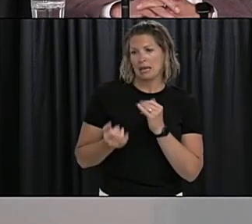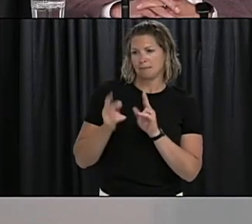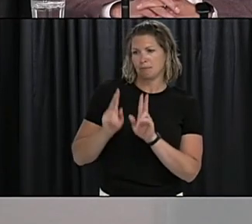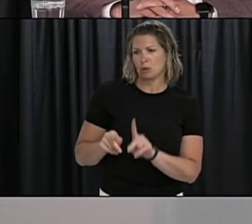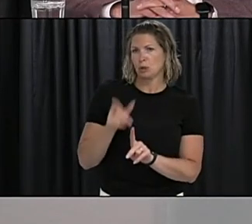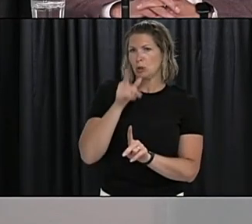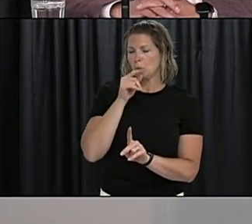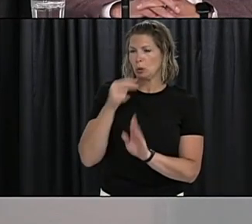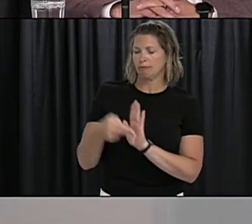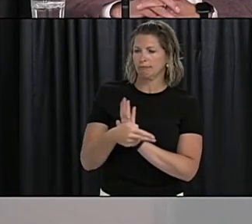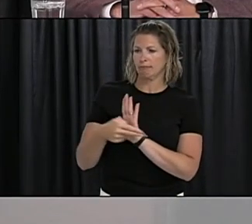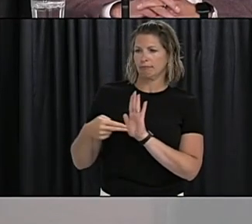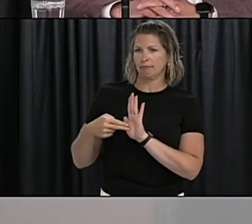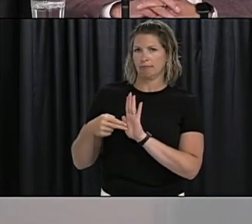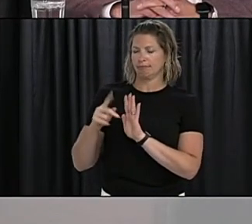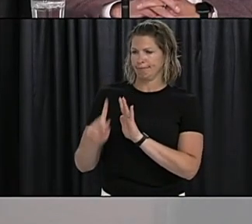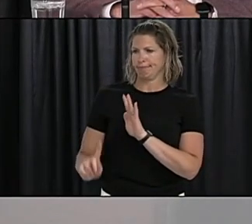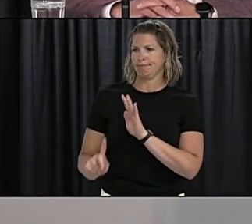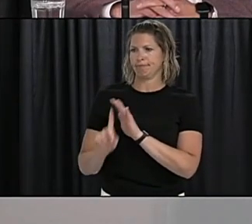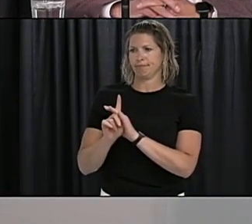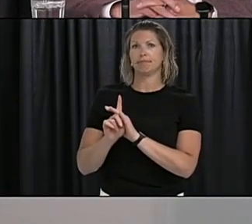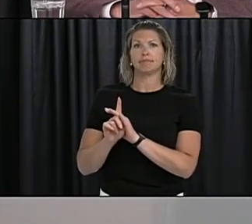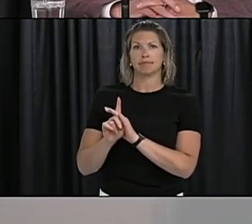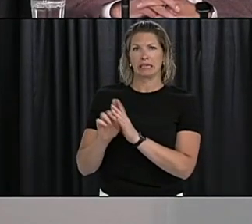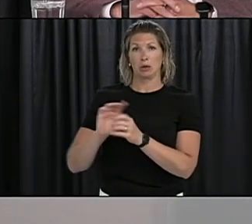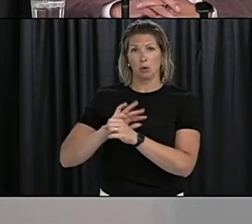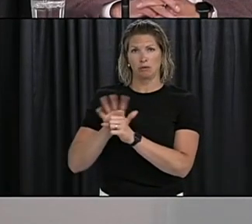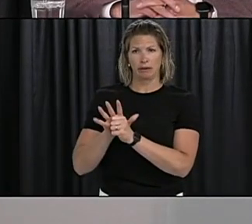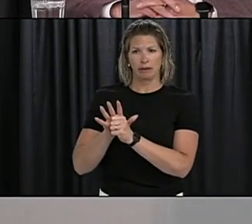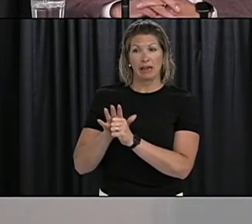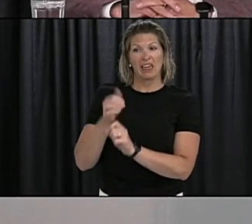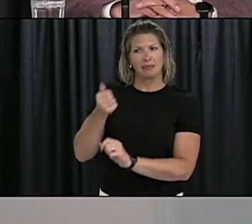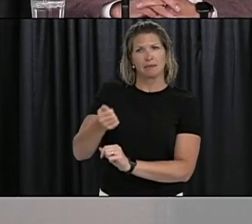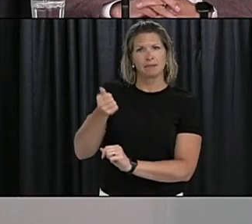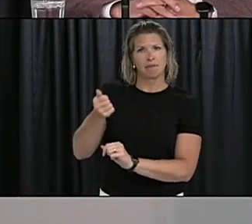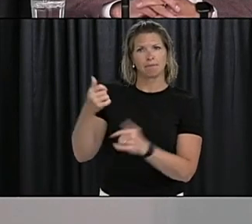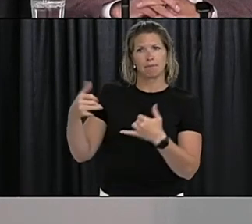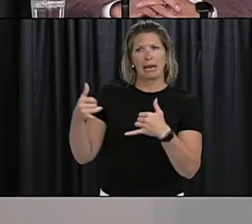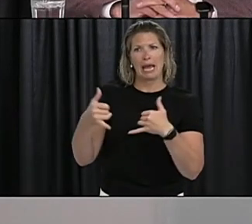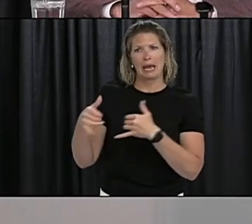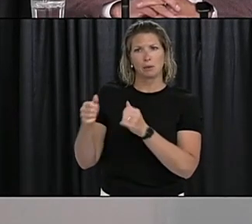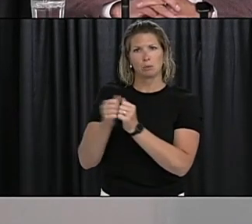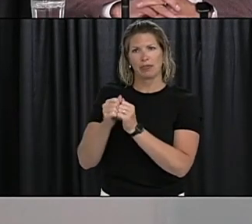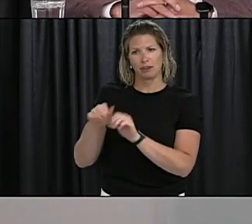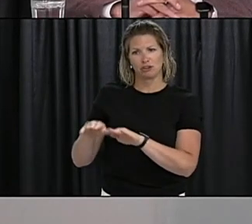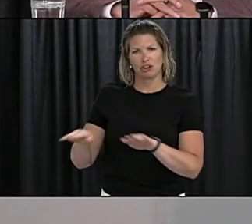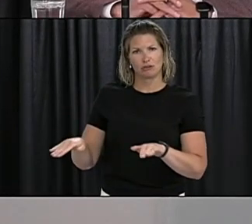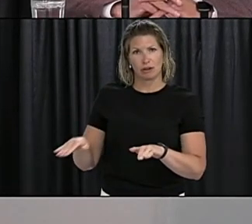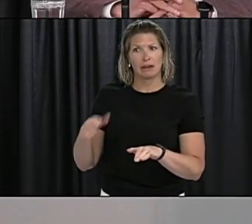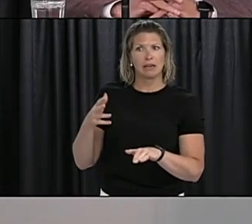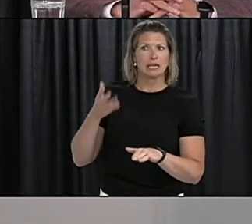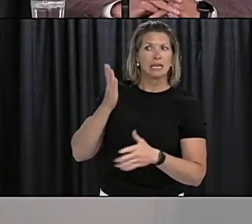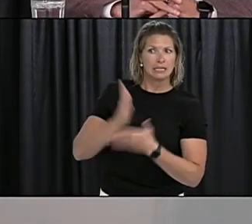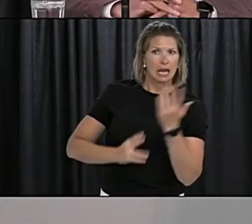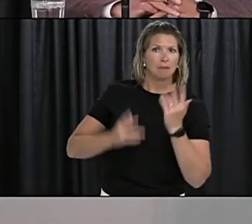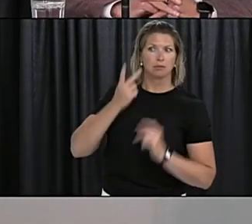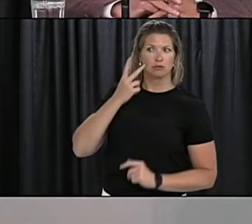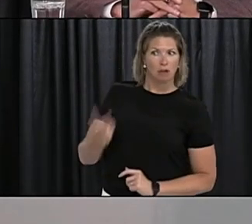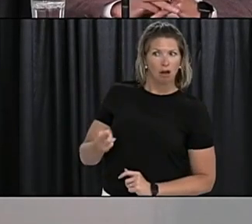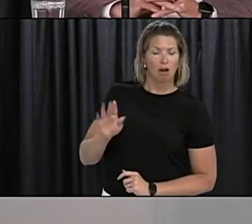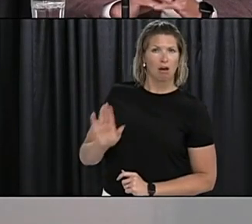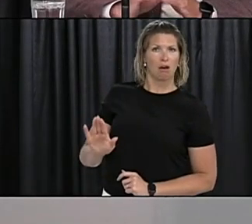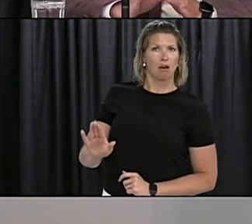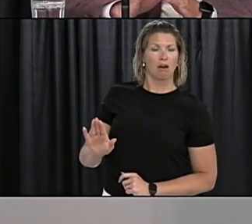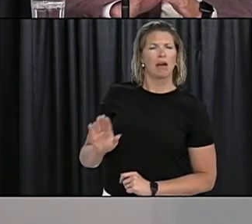diagnosed playing with their children. Can you go over what are the requirements when people come back and they have to